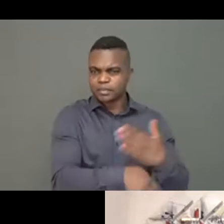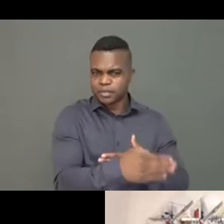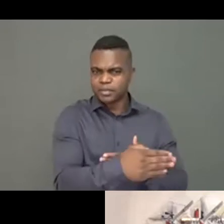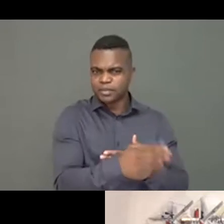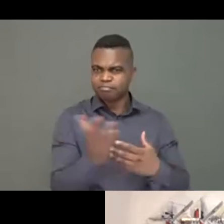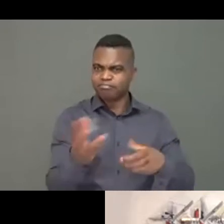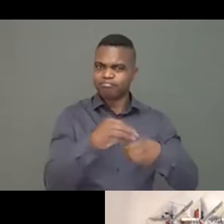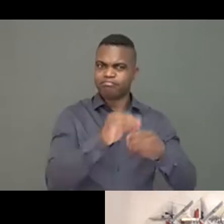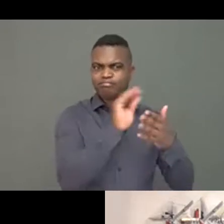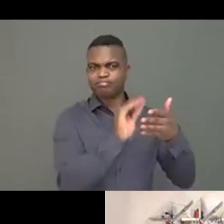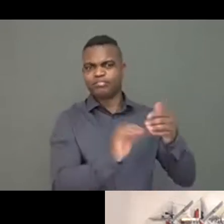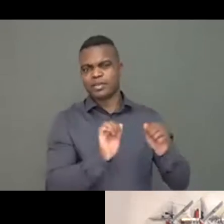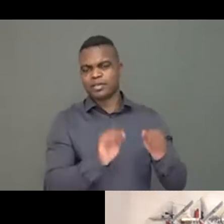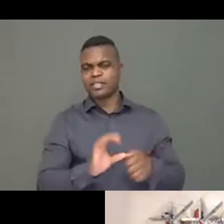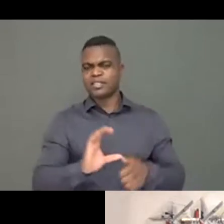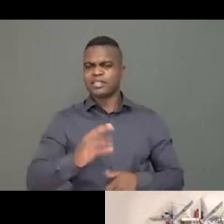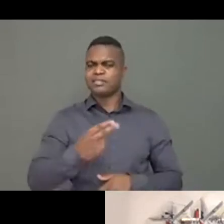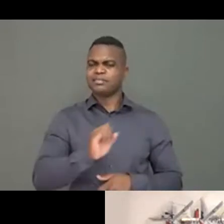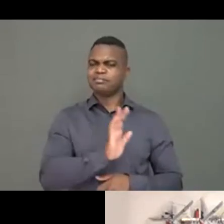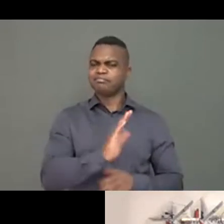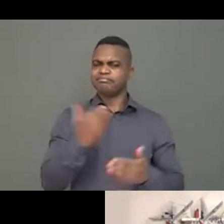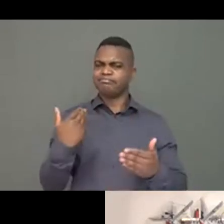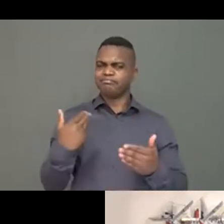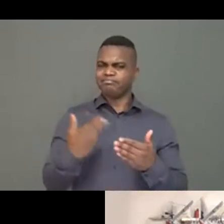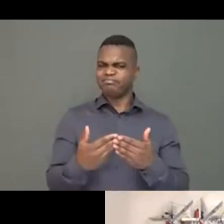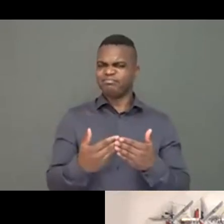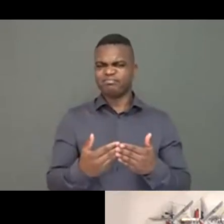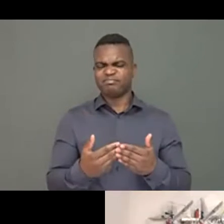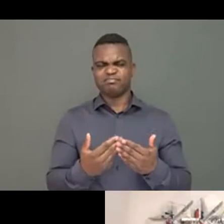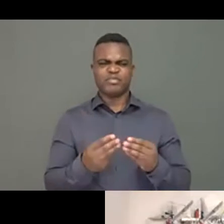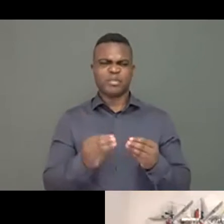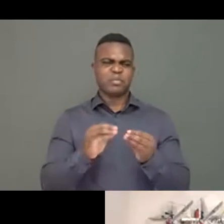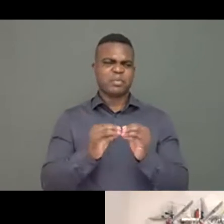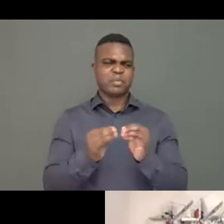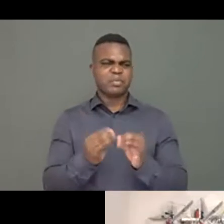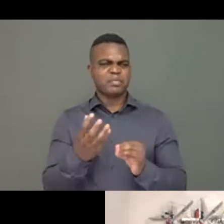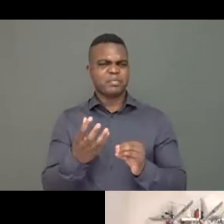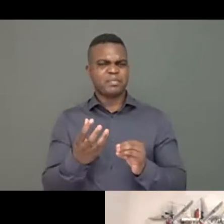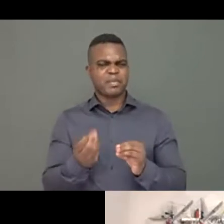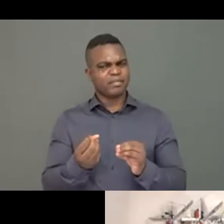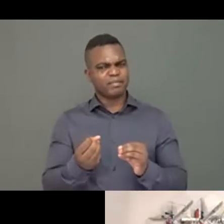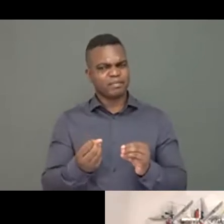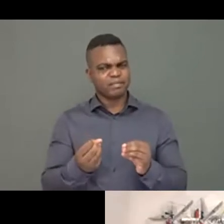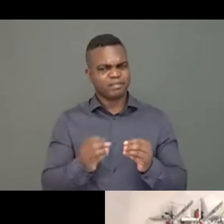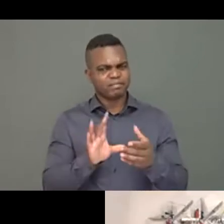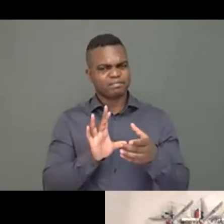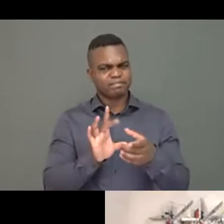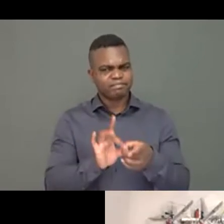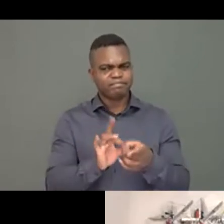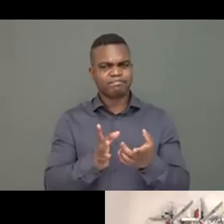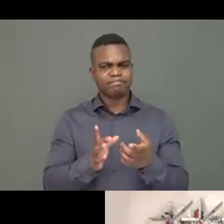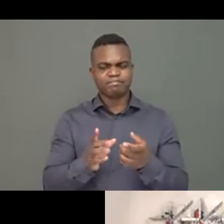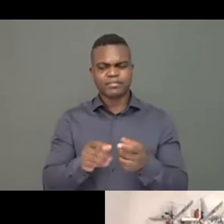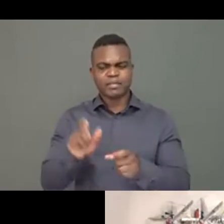That's good because we have also another index on the protection from sexual exploitation, abuse and harassment, TCH,